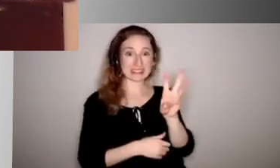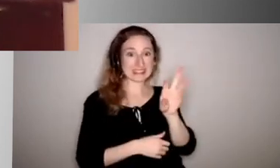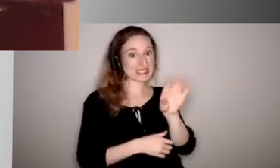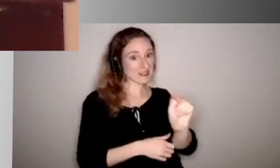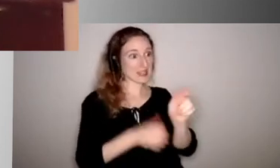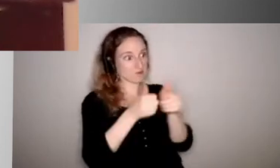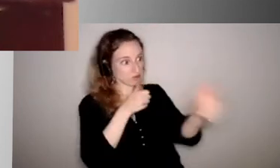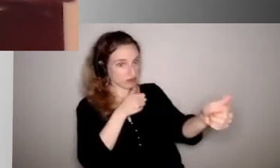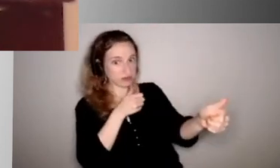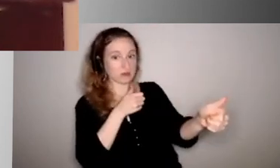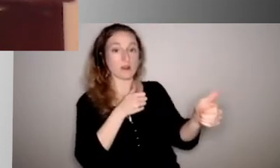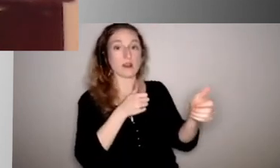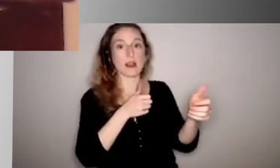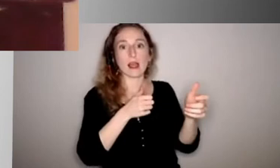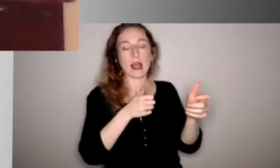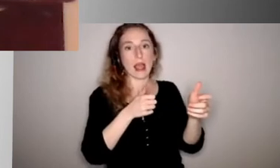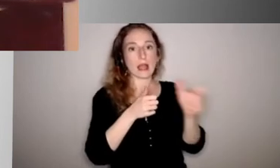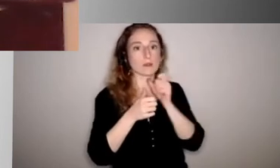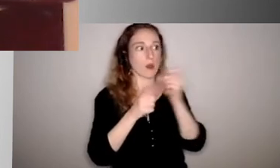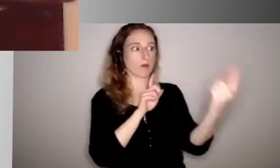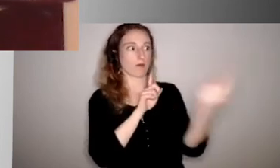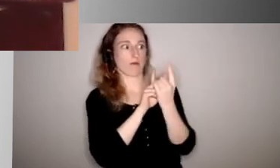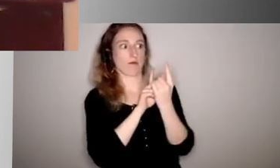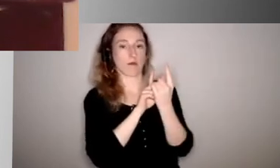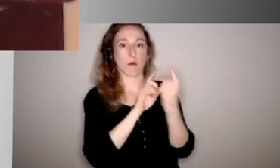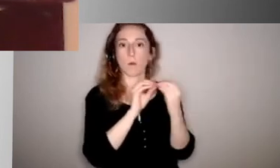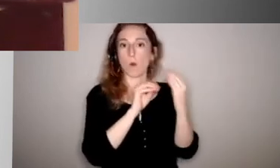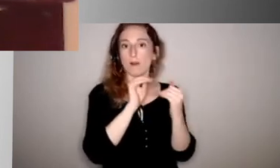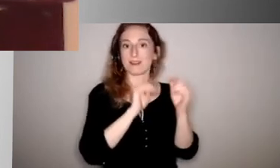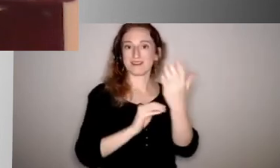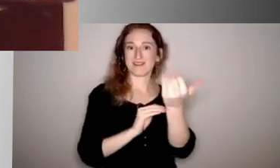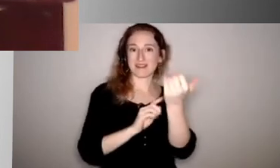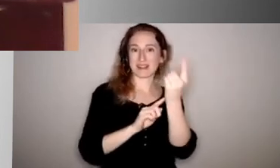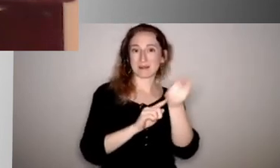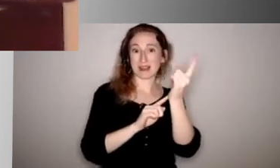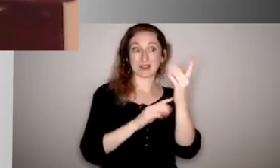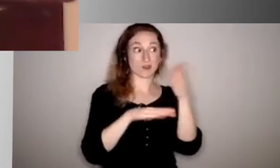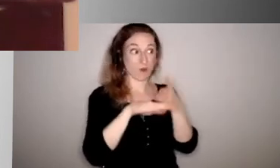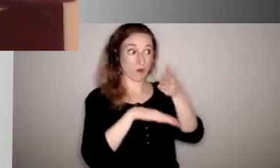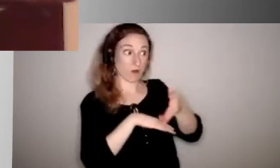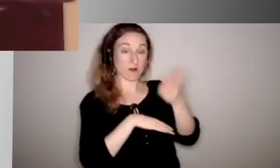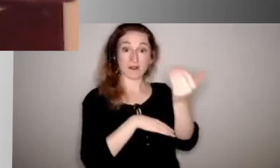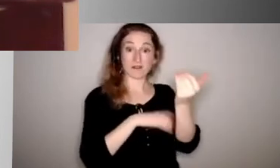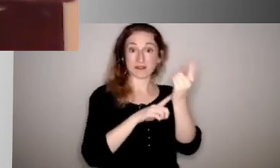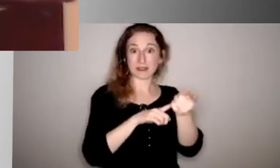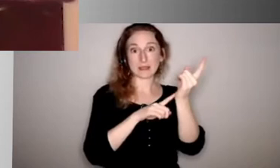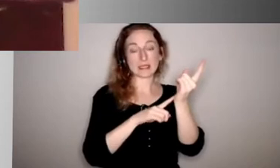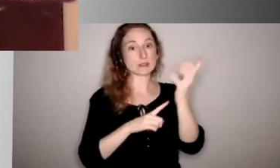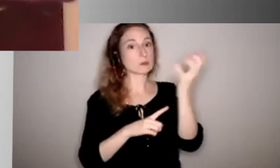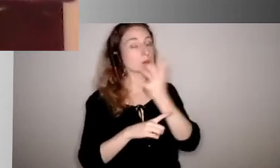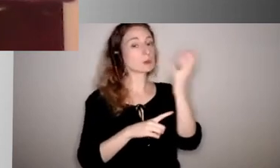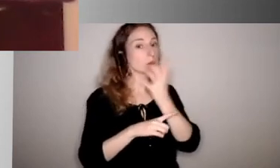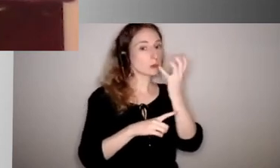can, and definitely not for any longer than 15 minutes. That's where we start to get into the contact tracing, is that closer than six feet for